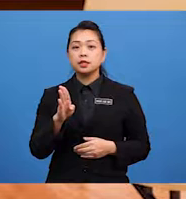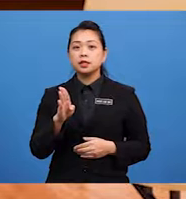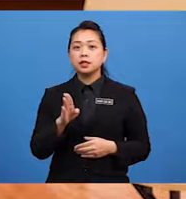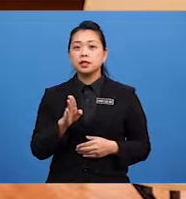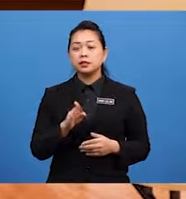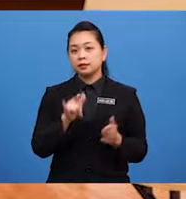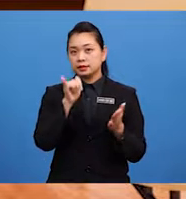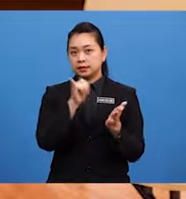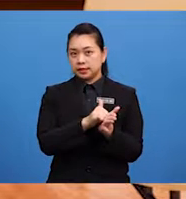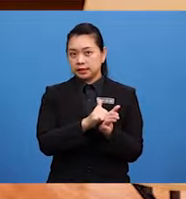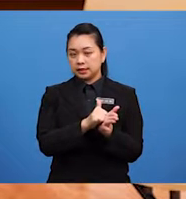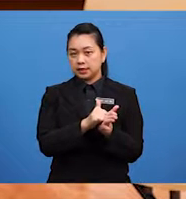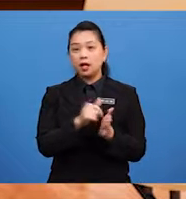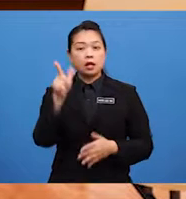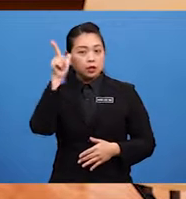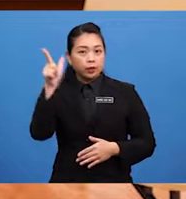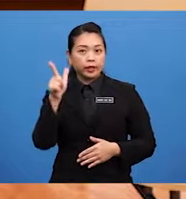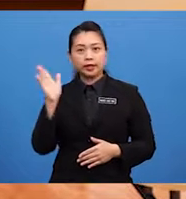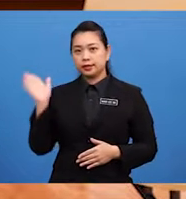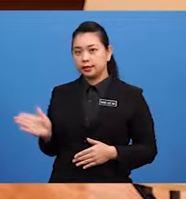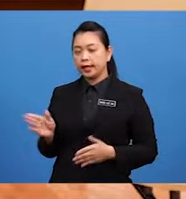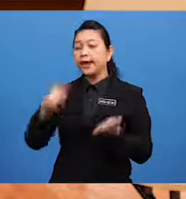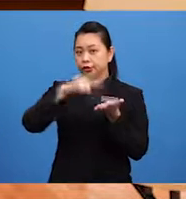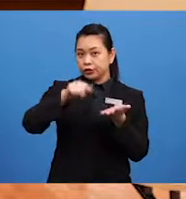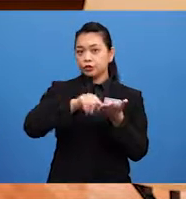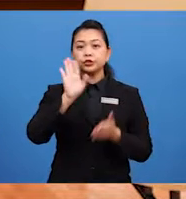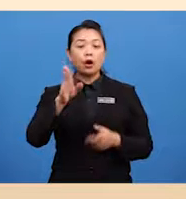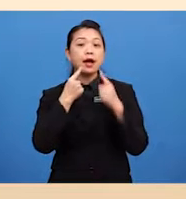Look at the screen to check your answers